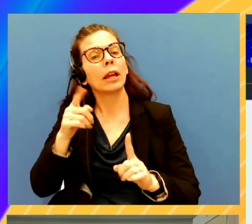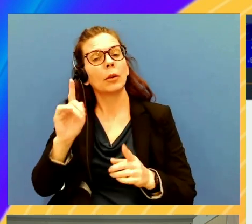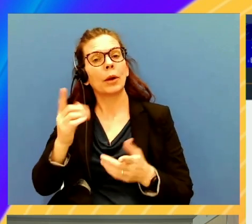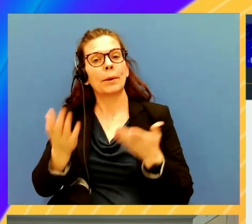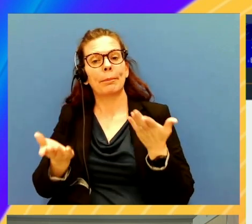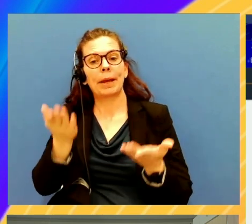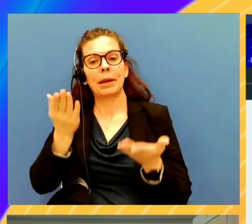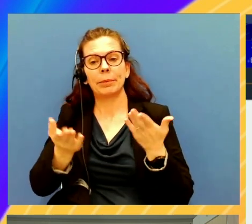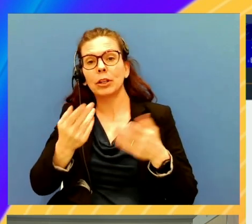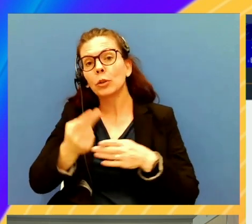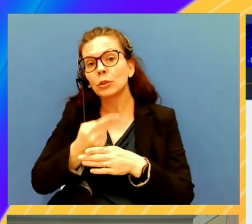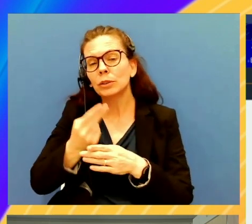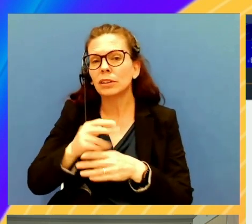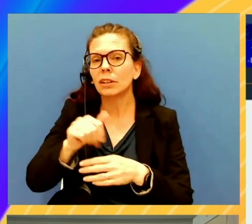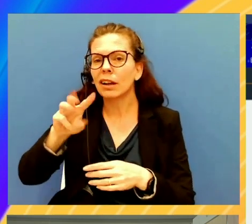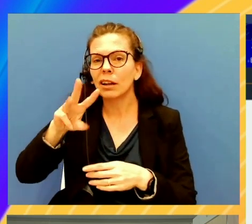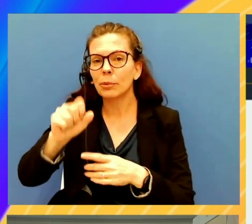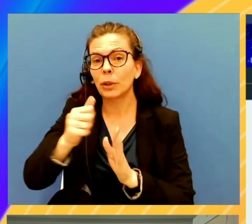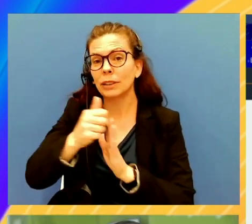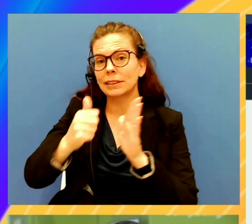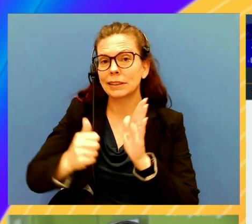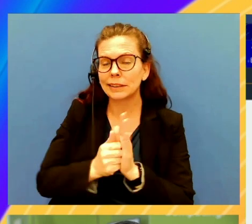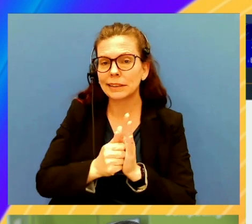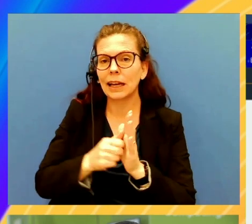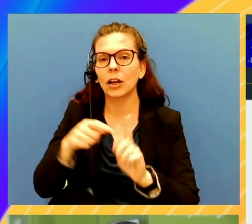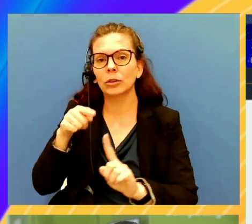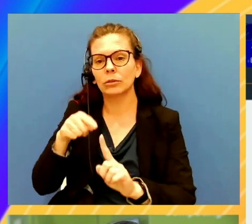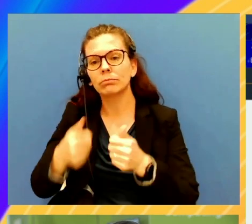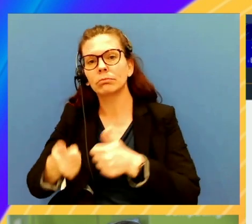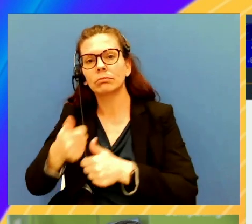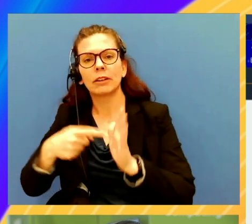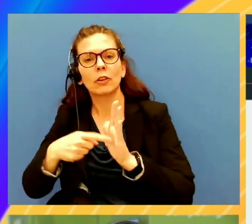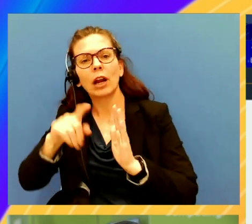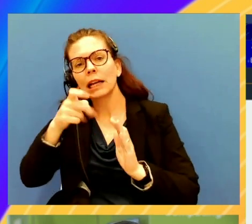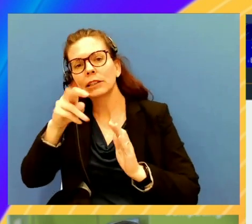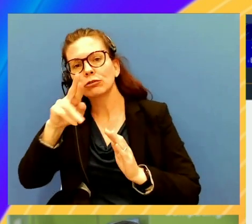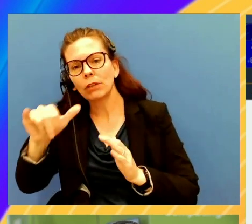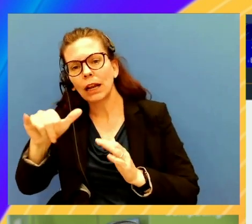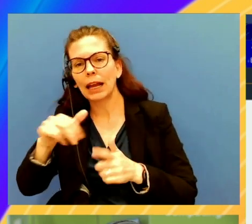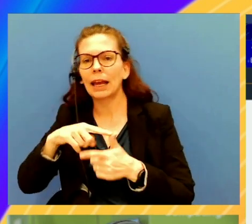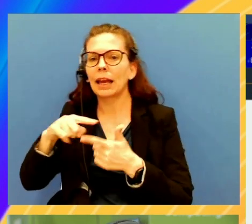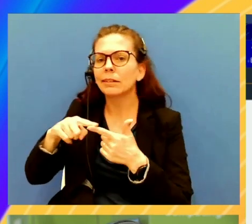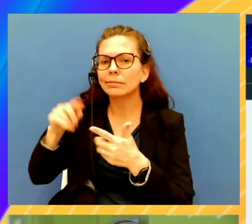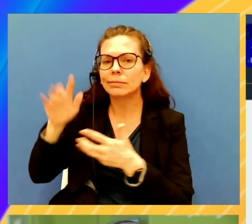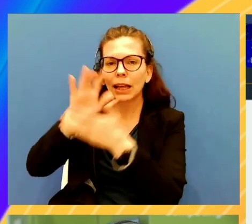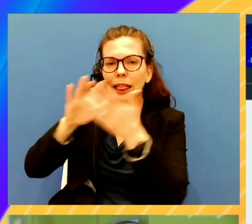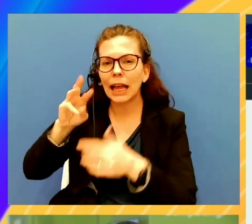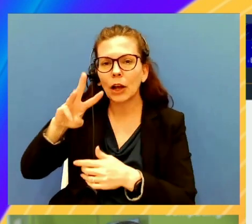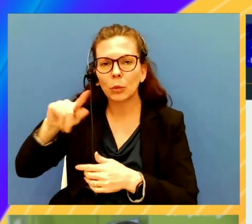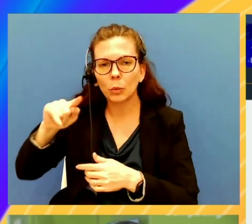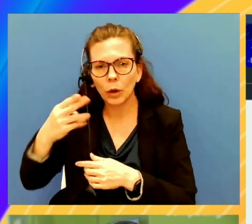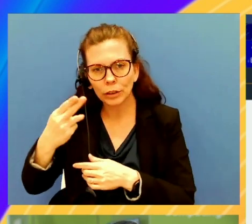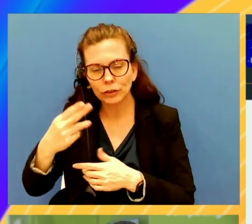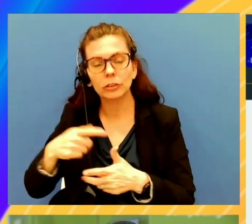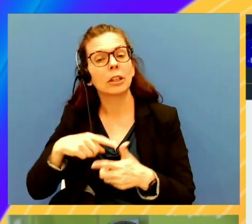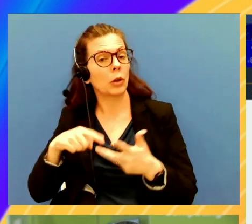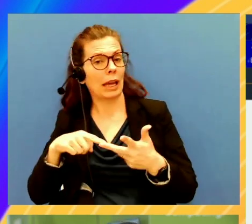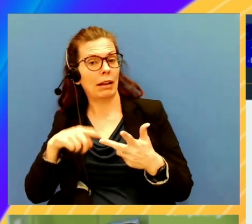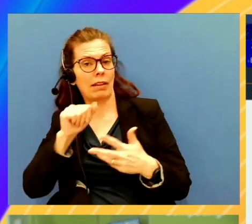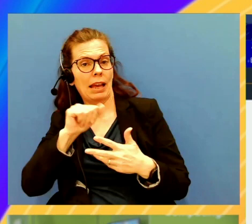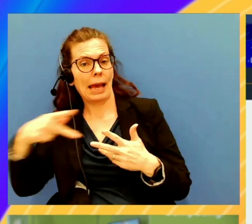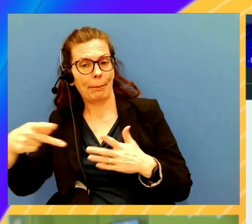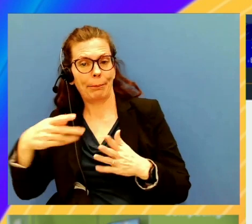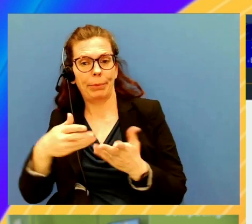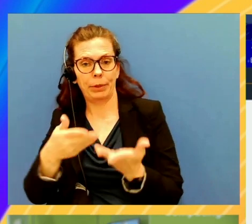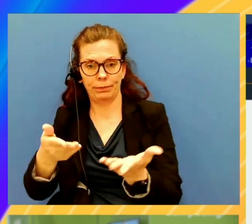currently using having AWS accounts where you have set up your X-ray, you have set up your CloudWatch, and you have your application loaded out